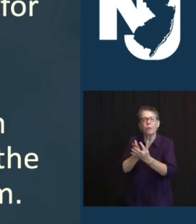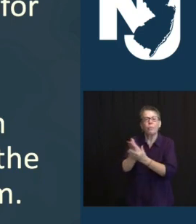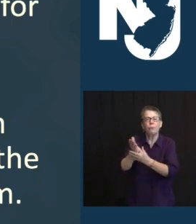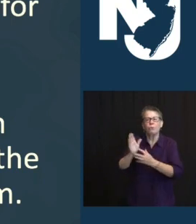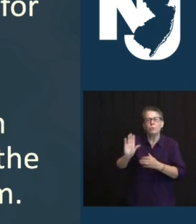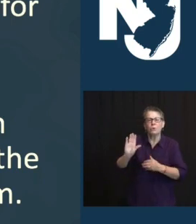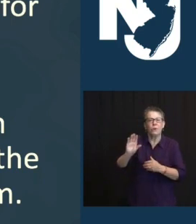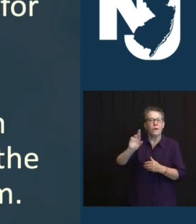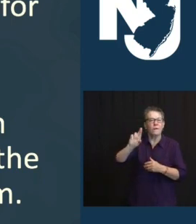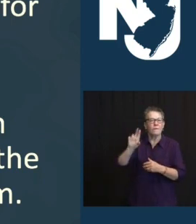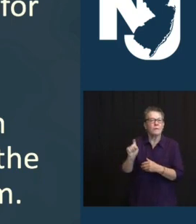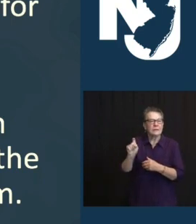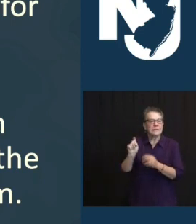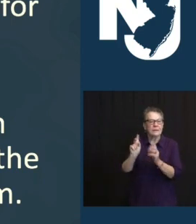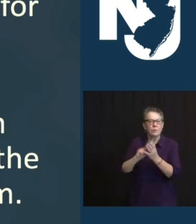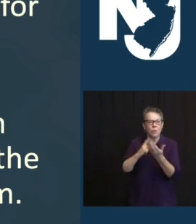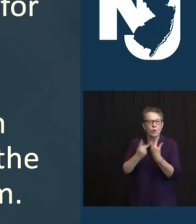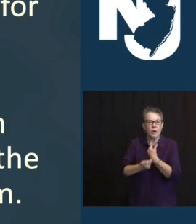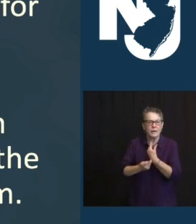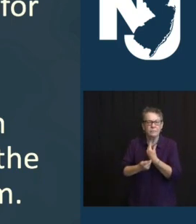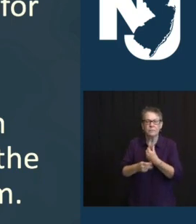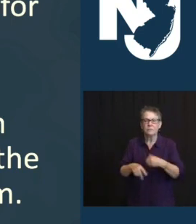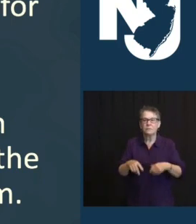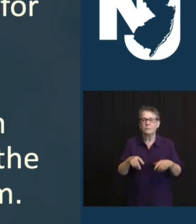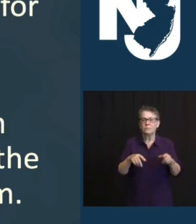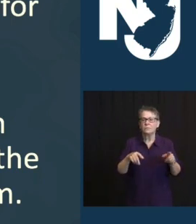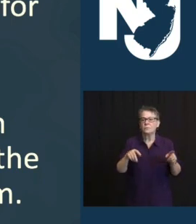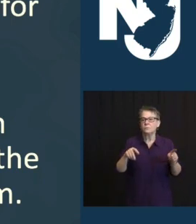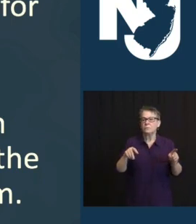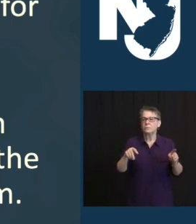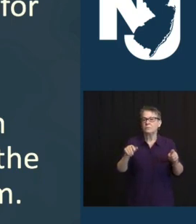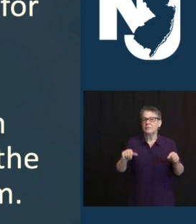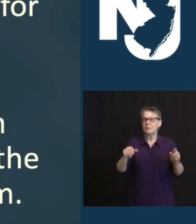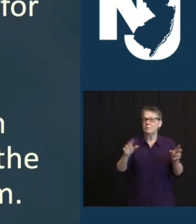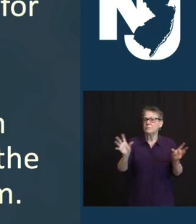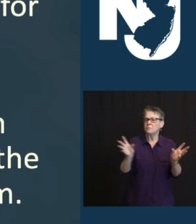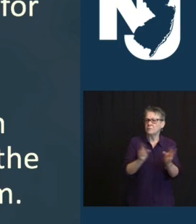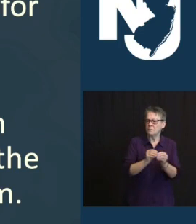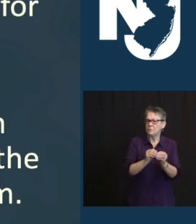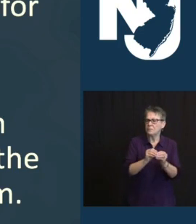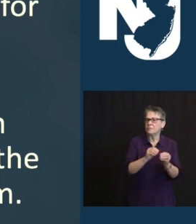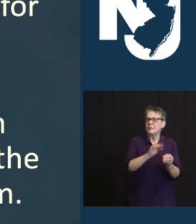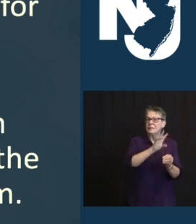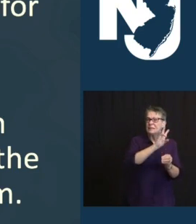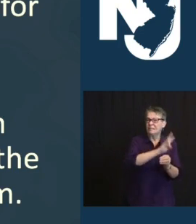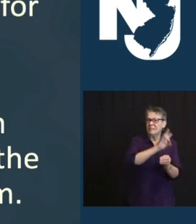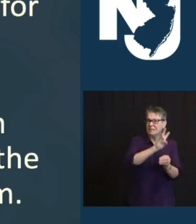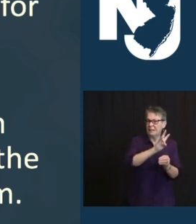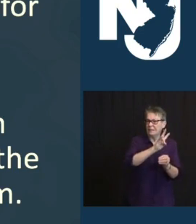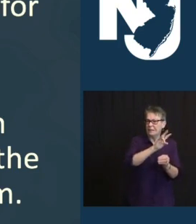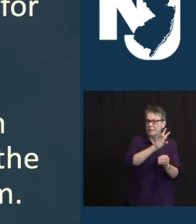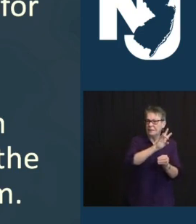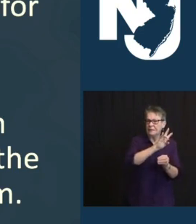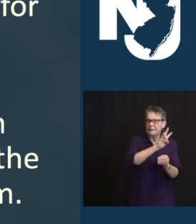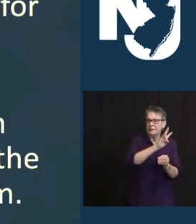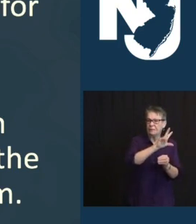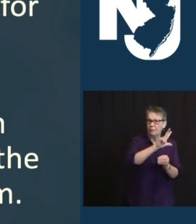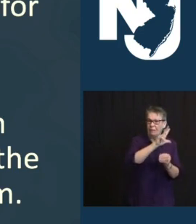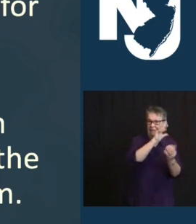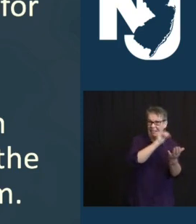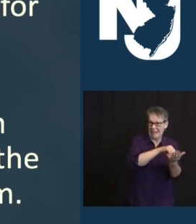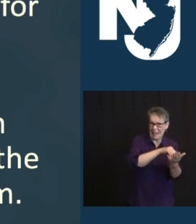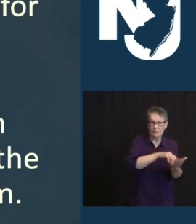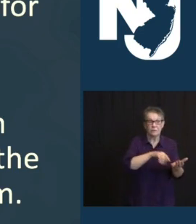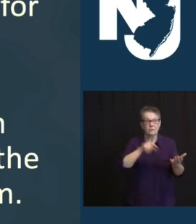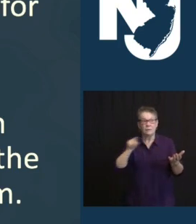RECEIVING AS A STATE. SO YOU ADD THAT 22,500 TO THE 70 PLUS THOUSAND UP TOP. THE IMPORTANCE OF HAVING A THIRD HIGHLY